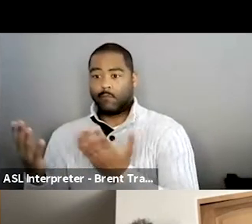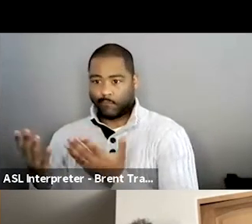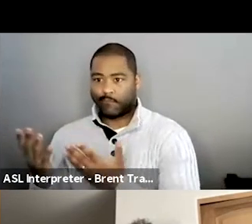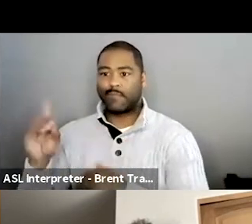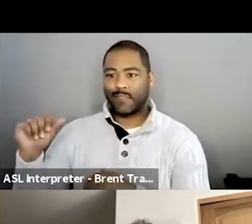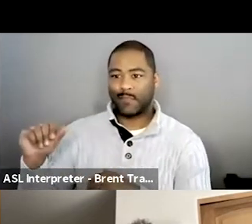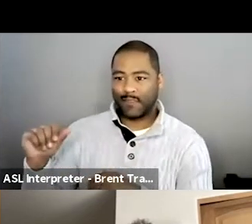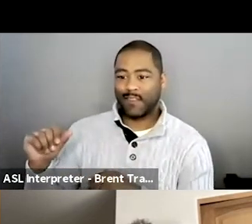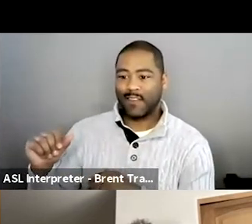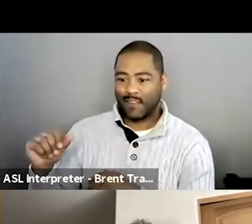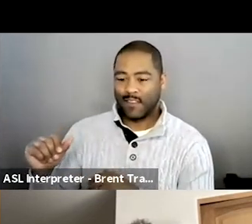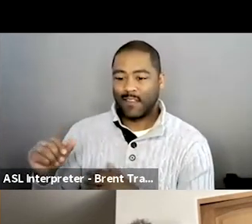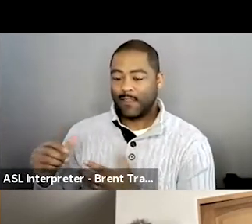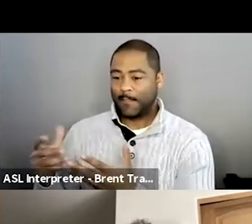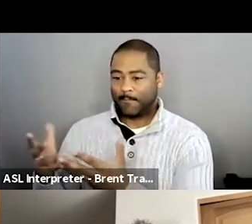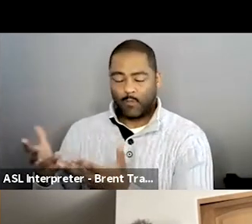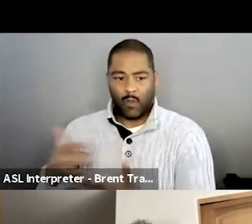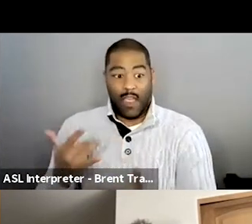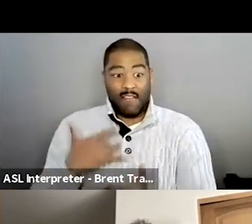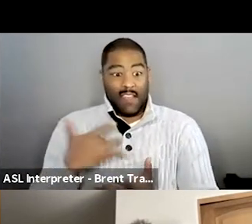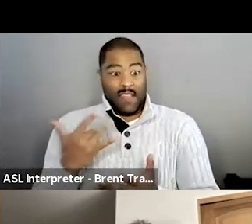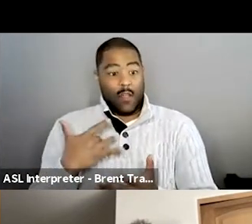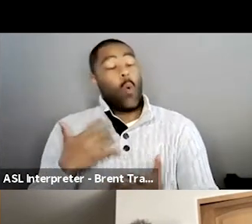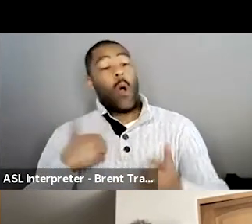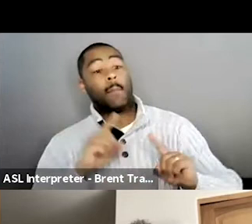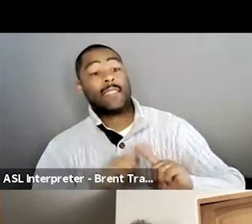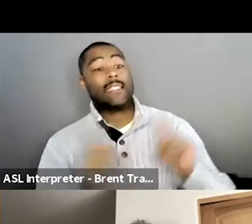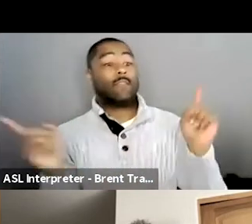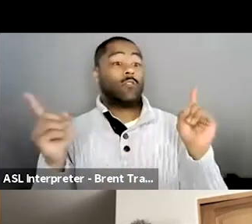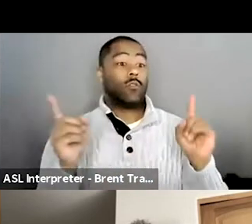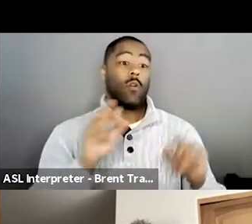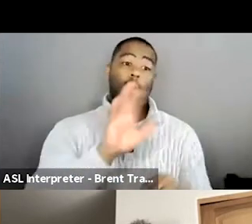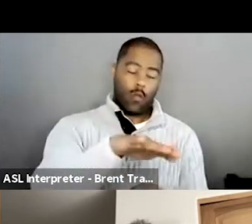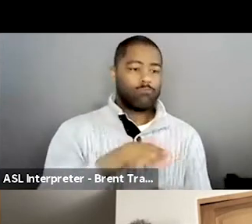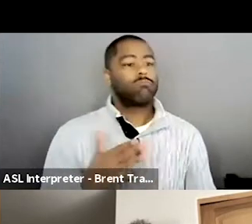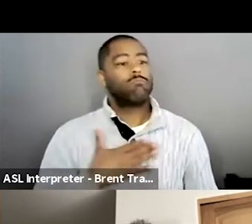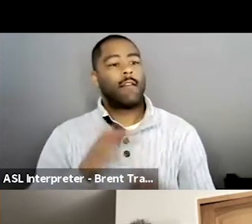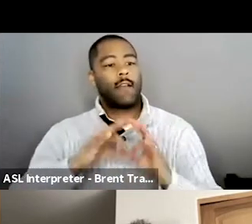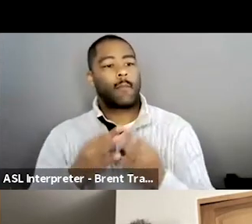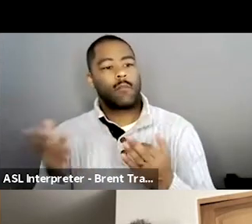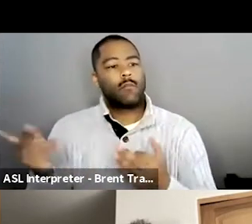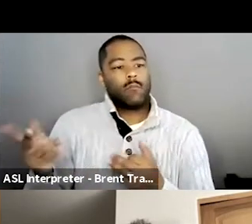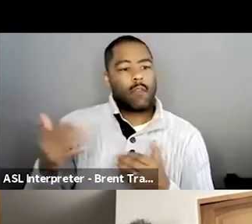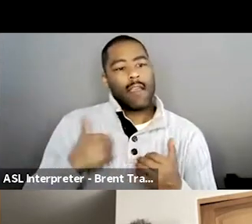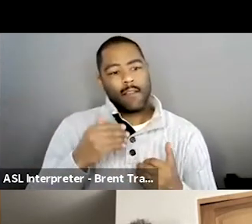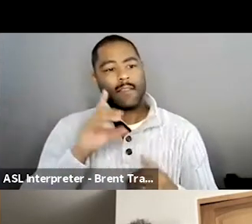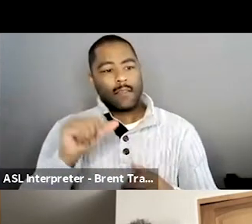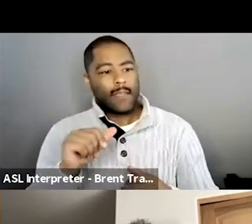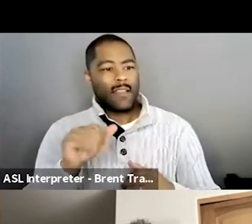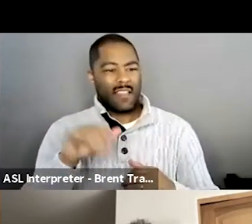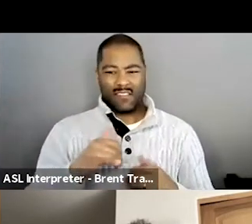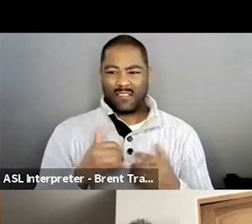be like, let me set myself apart by saying these things and telling them about these interpersonal,